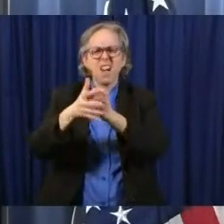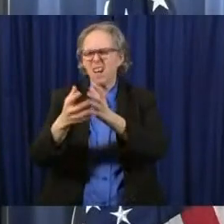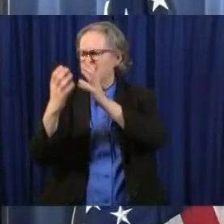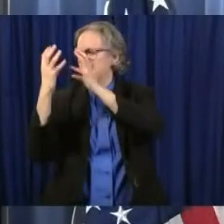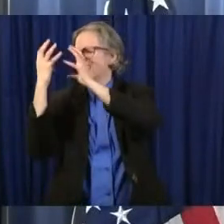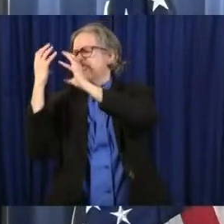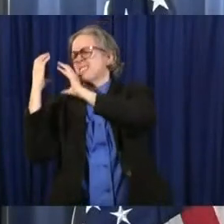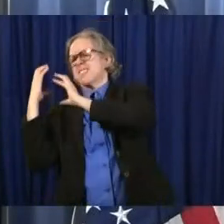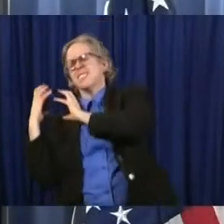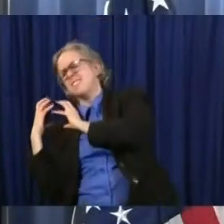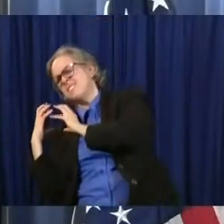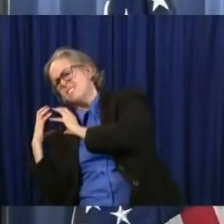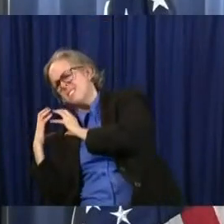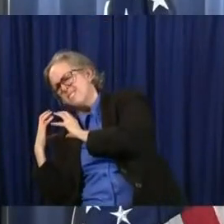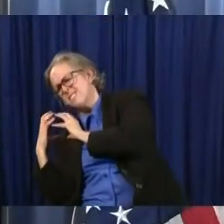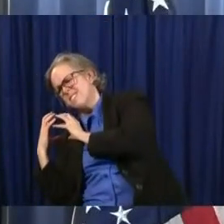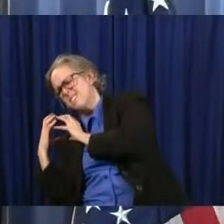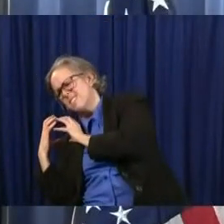shoulders